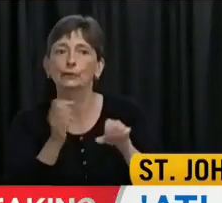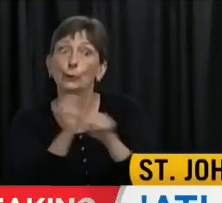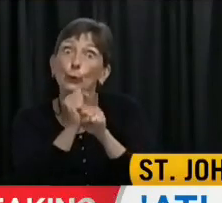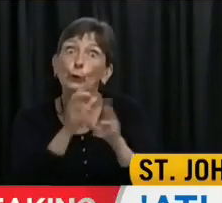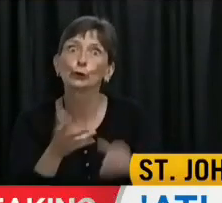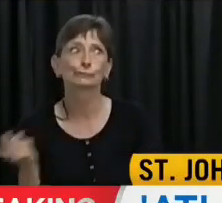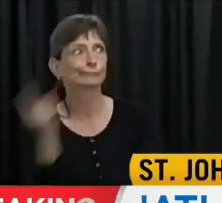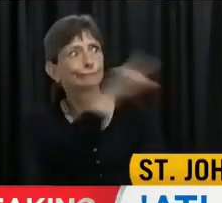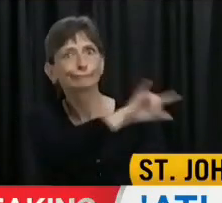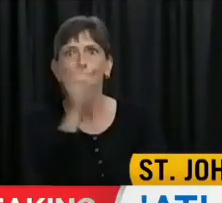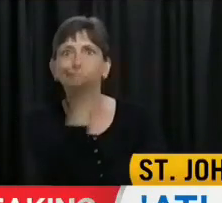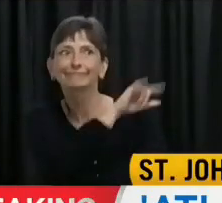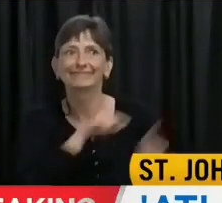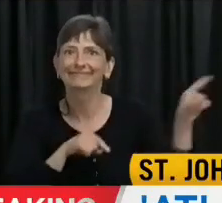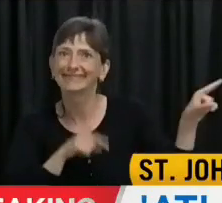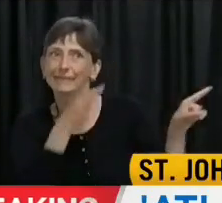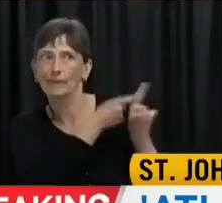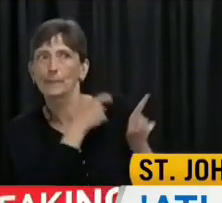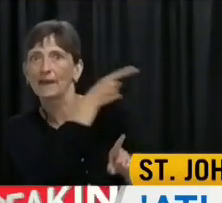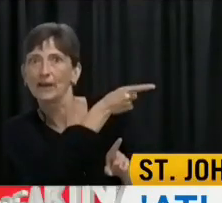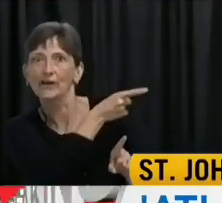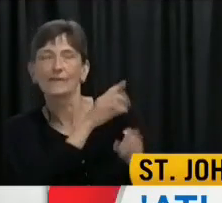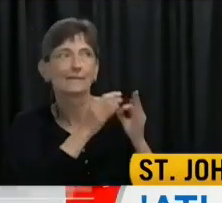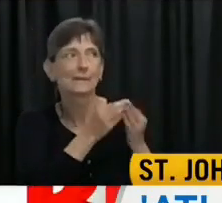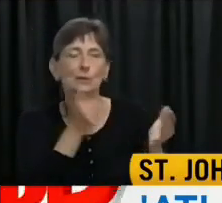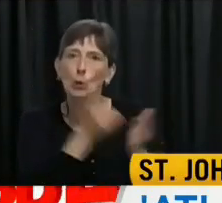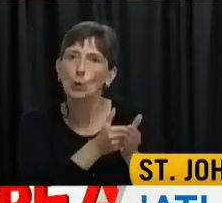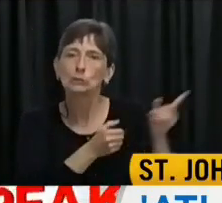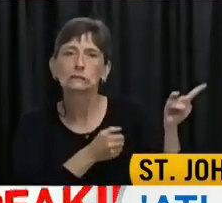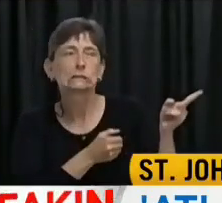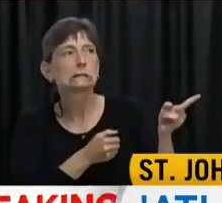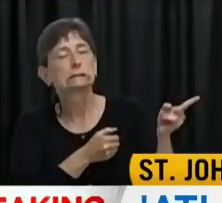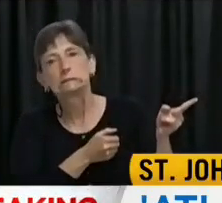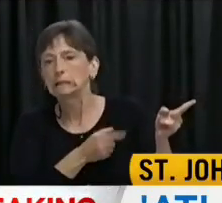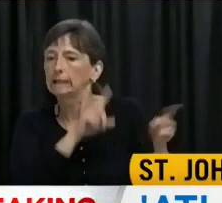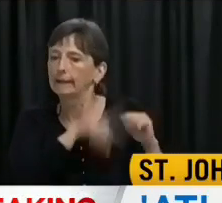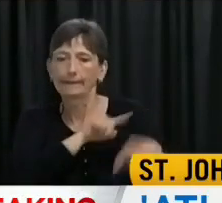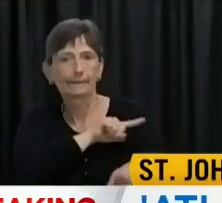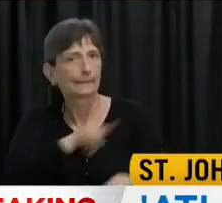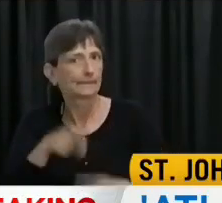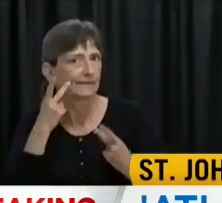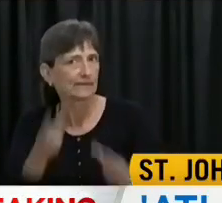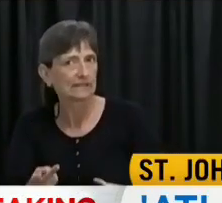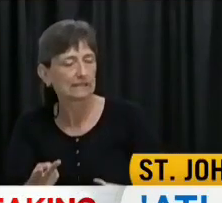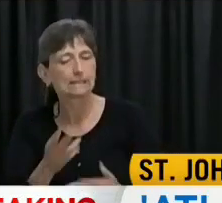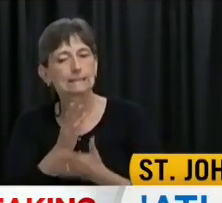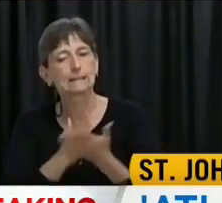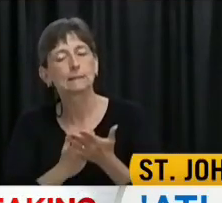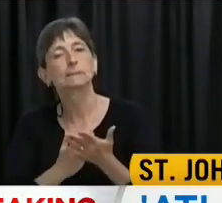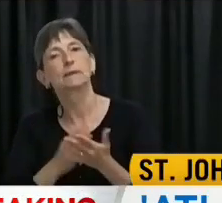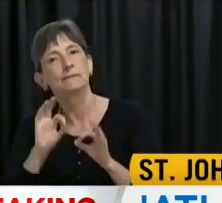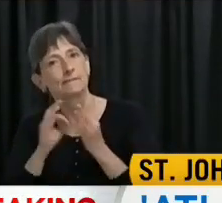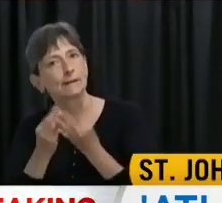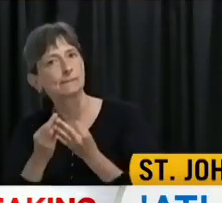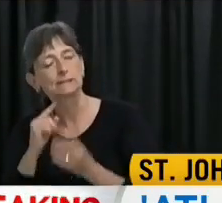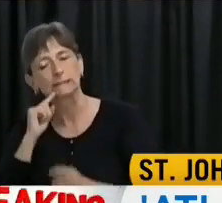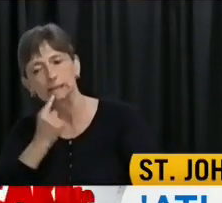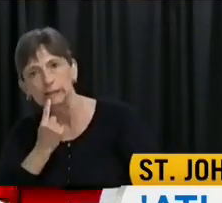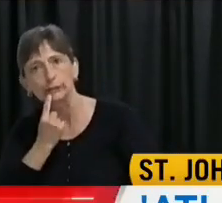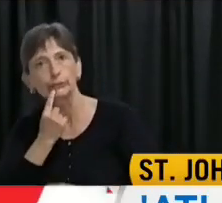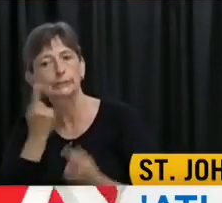able to reunite during this pandemic. Many have had to deal with some significant family situations during this time.